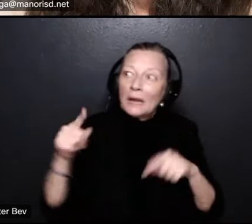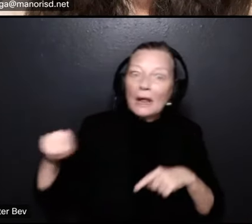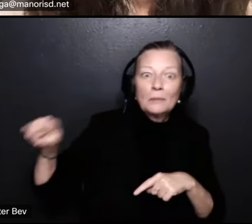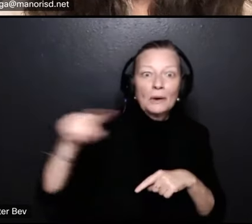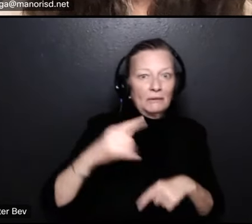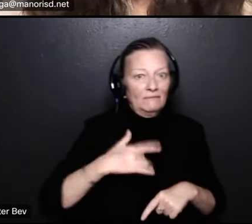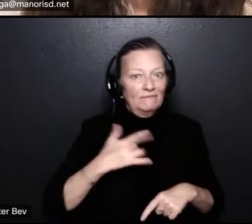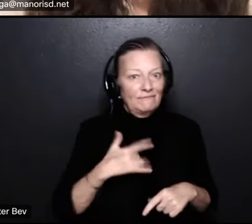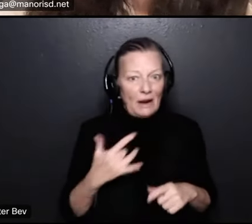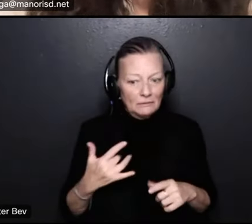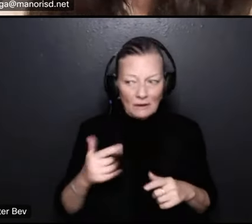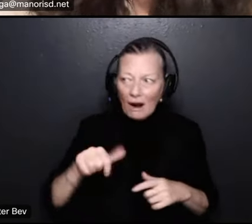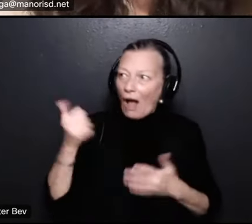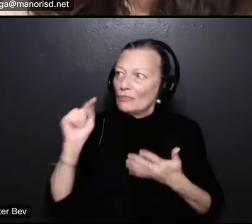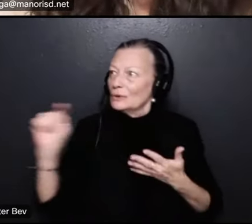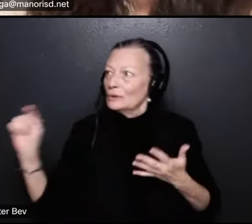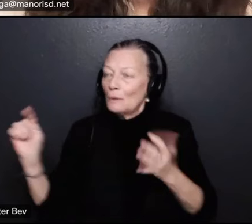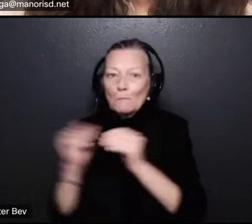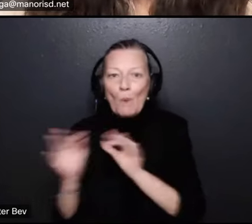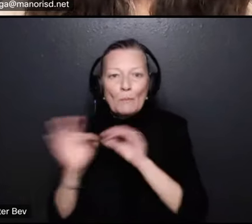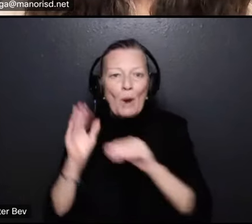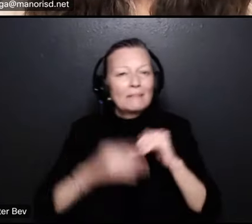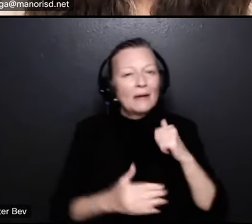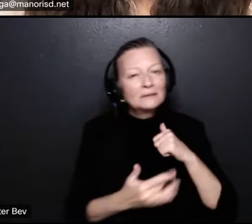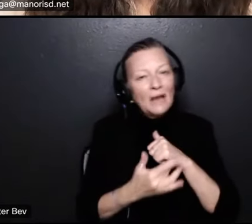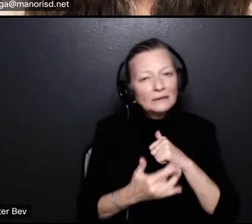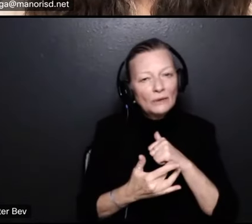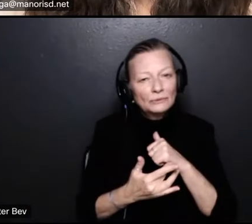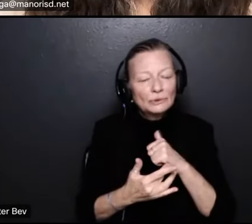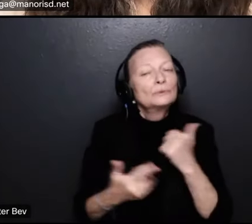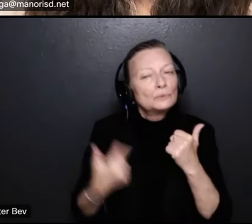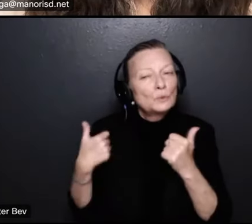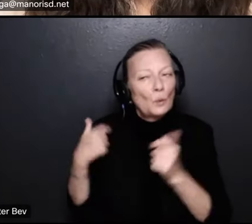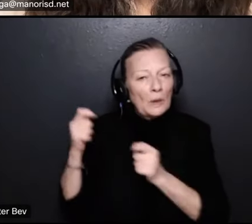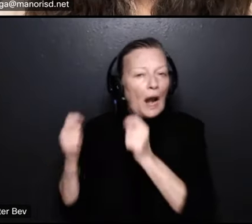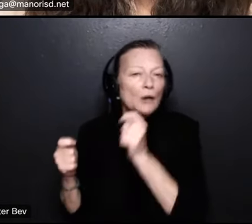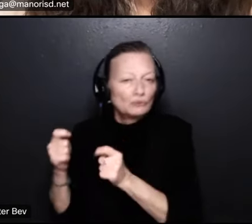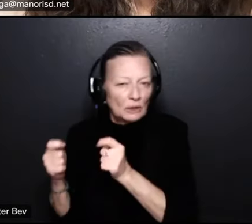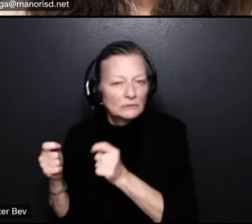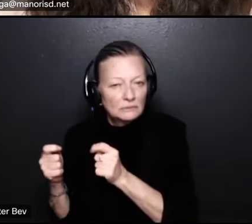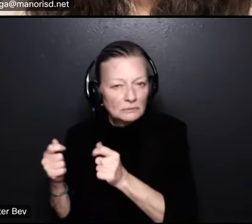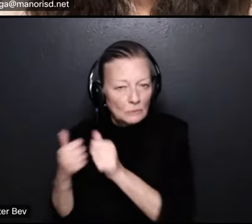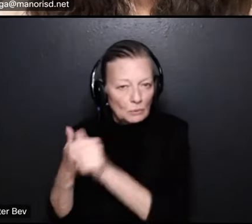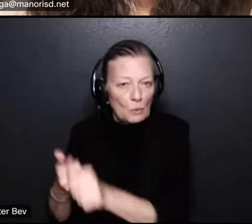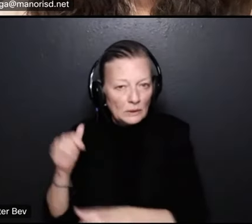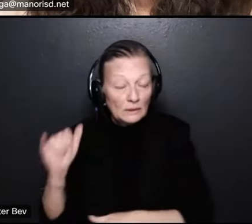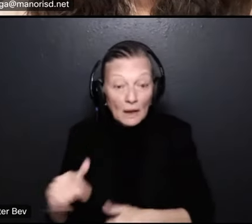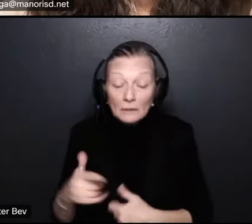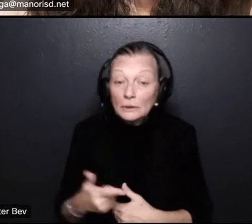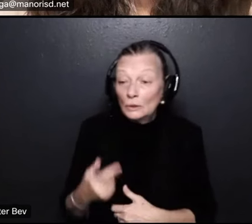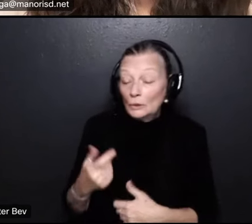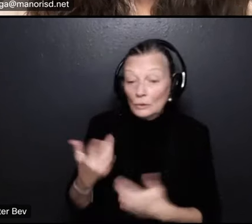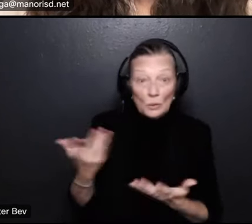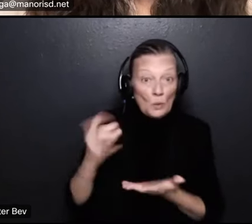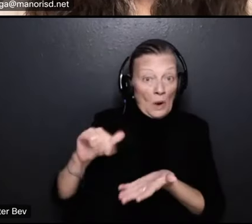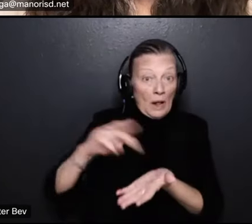more important than technology and we've adjusted the budget accordingly so what does that mean we've actually in recent times thanks to the voters